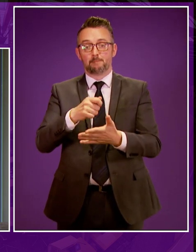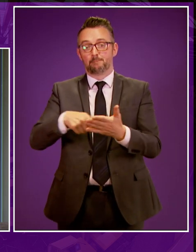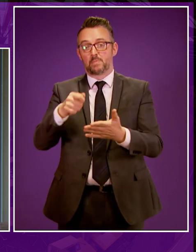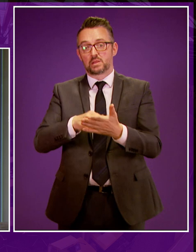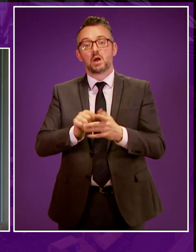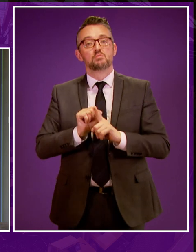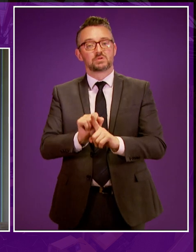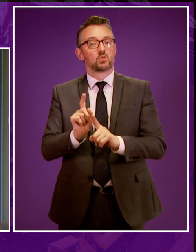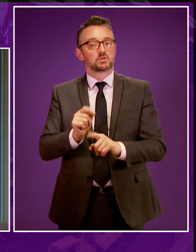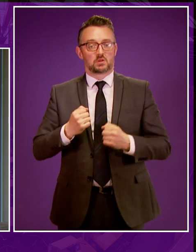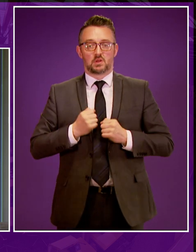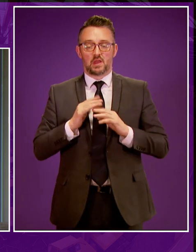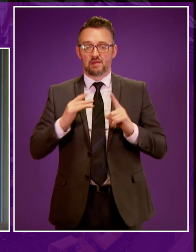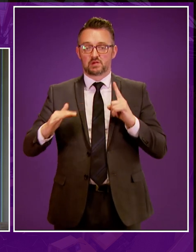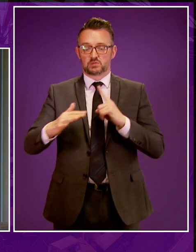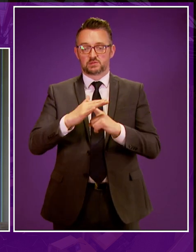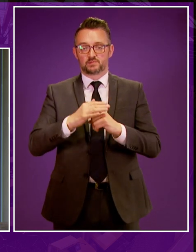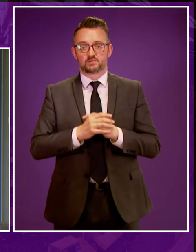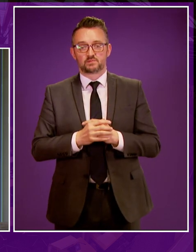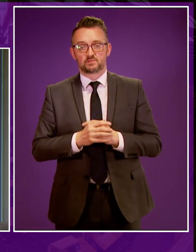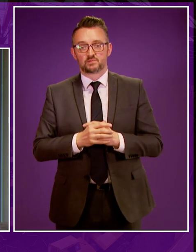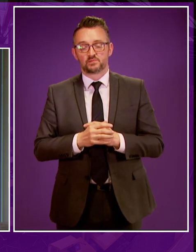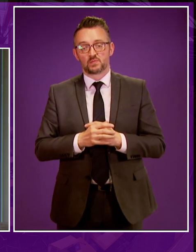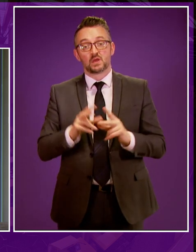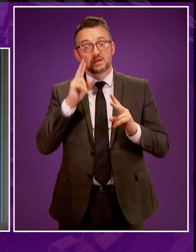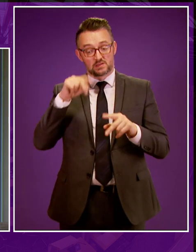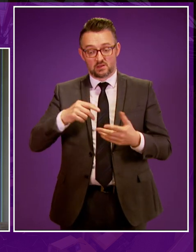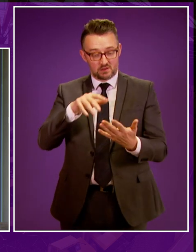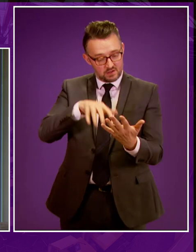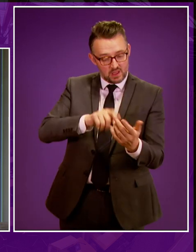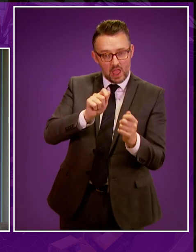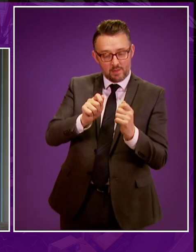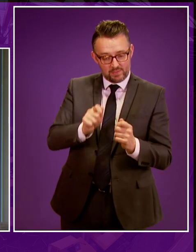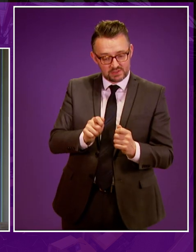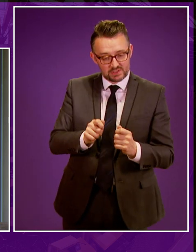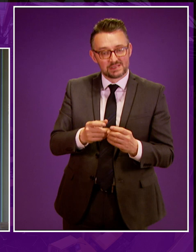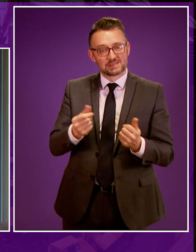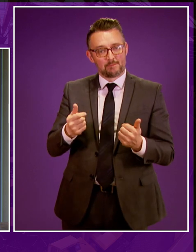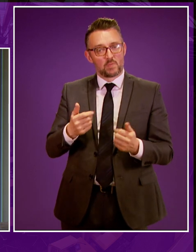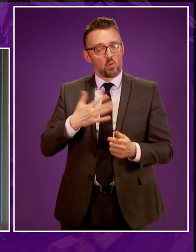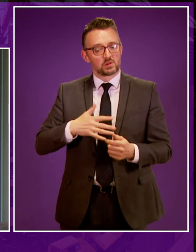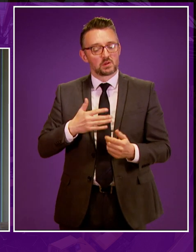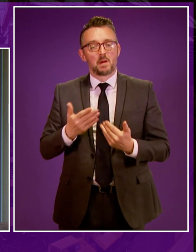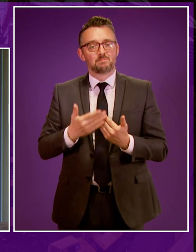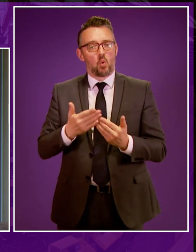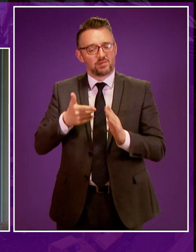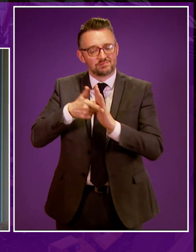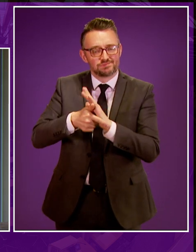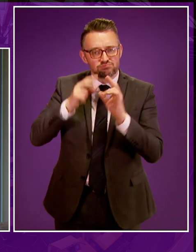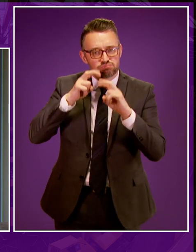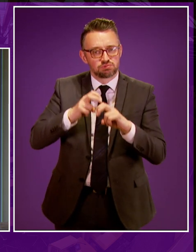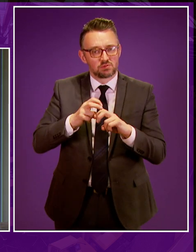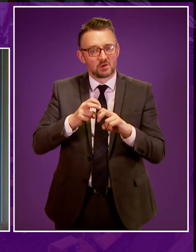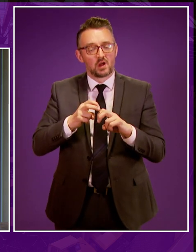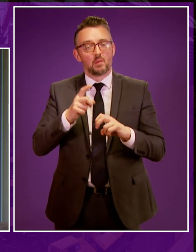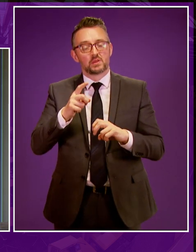our environment. That being said, as we can see from today's amendments, there are still those who are pushing for more to be done. However, there is